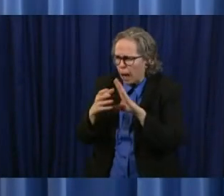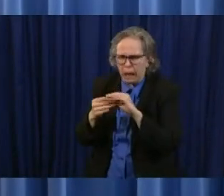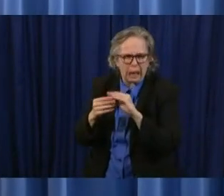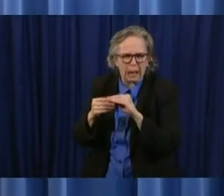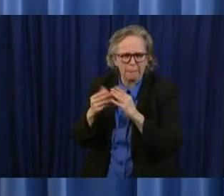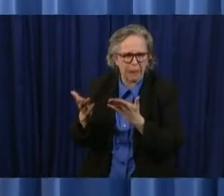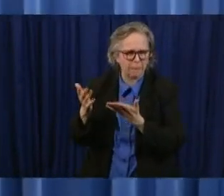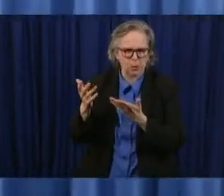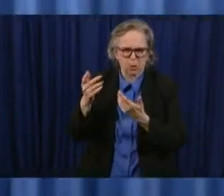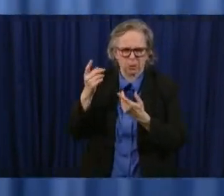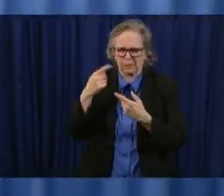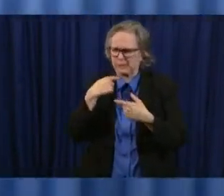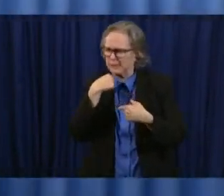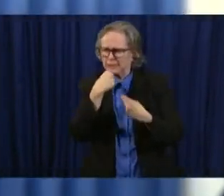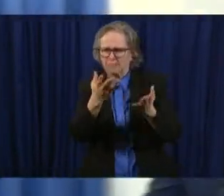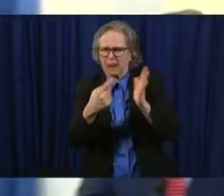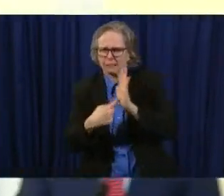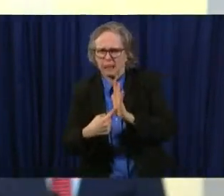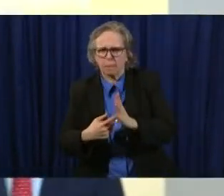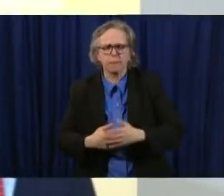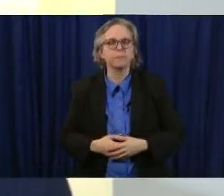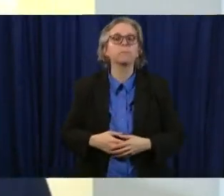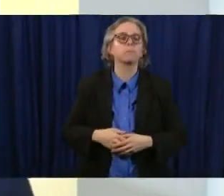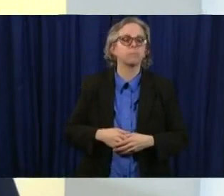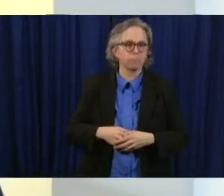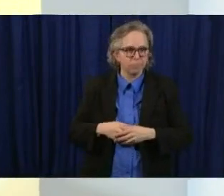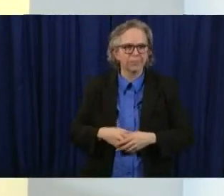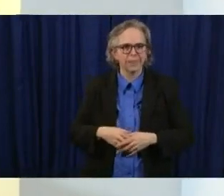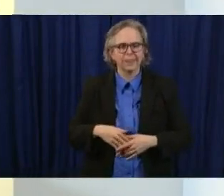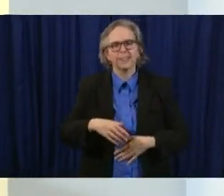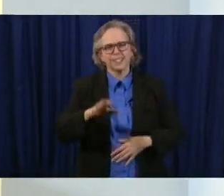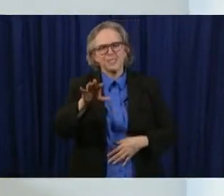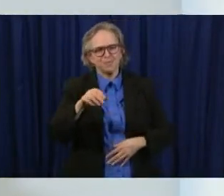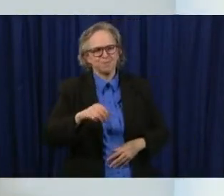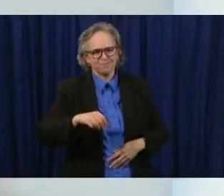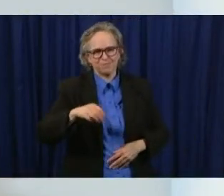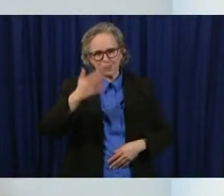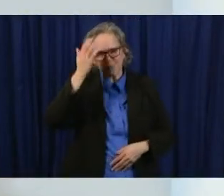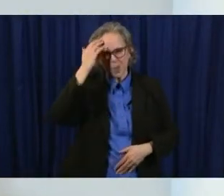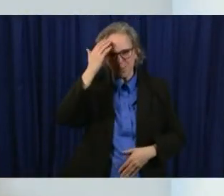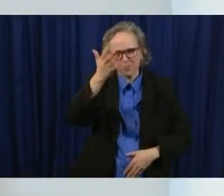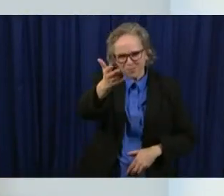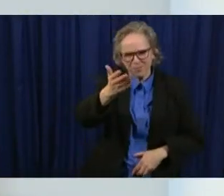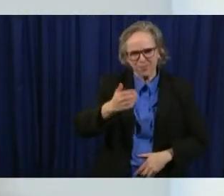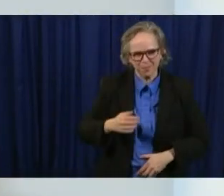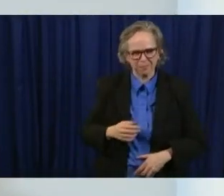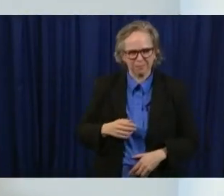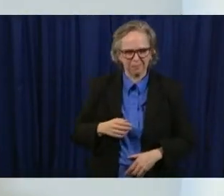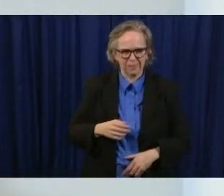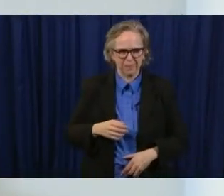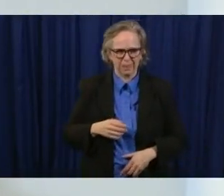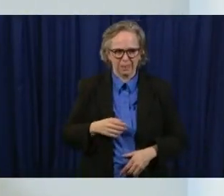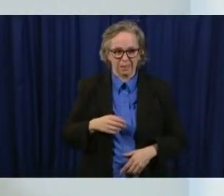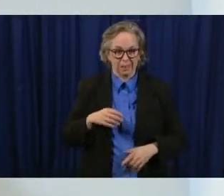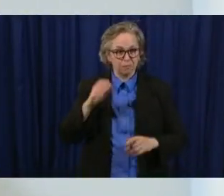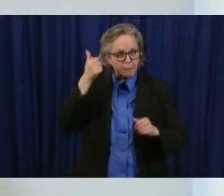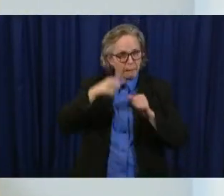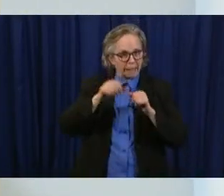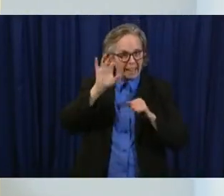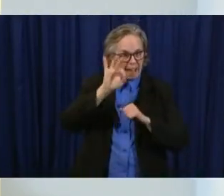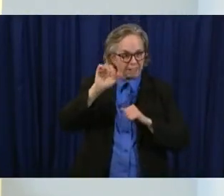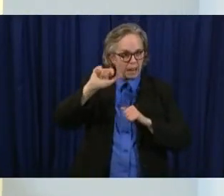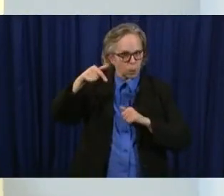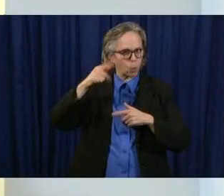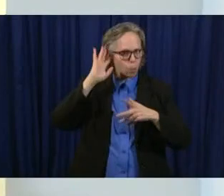everyone yeah you know they're we're going to come up with uh with a list of frequently asked questions on this because we know that